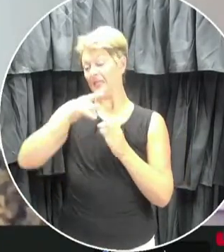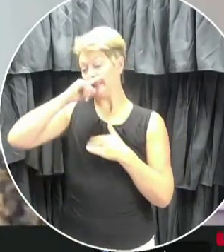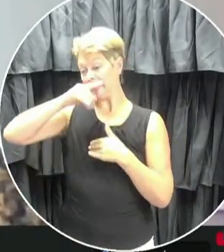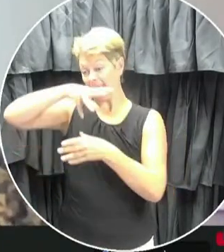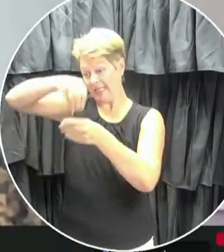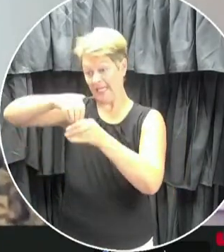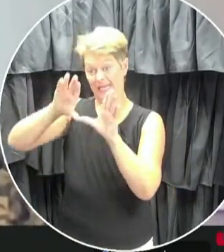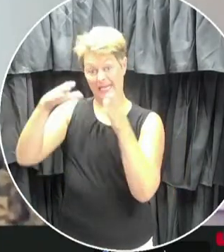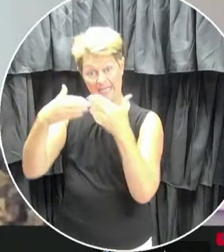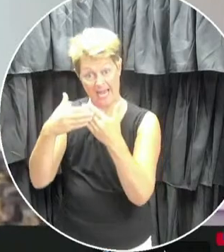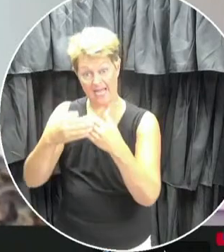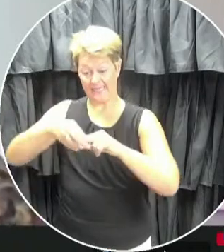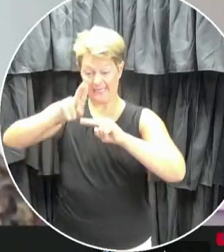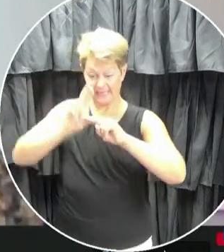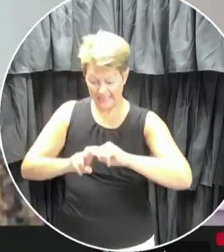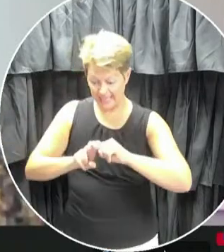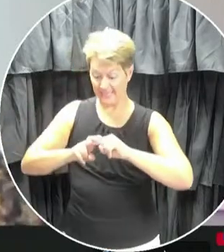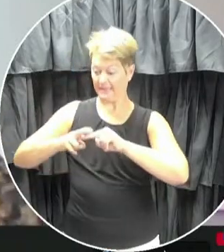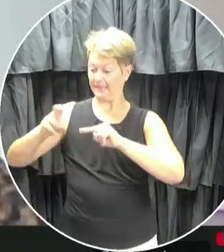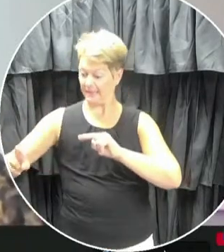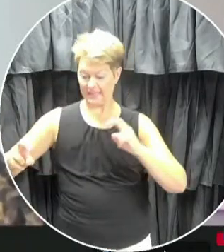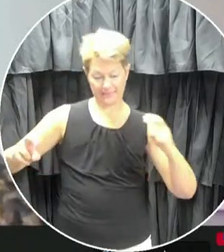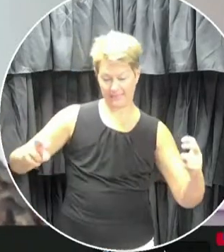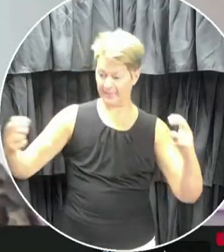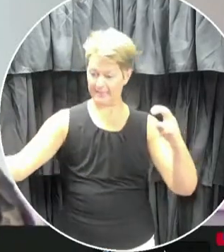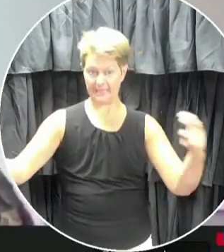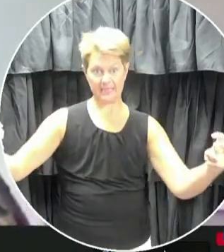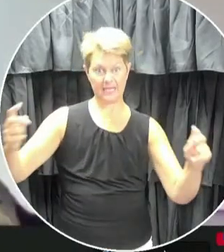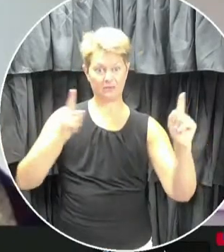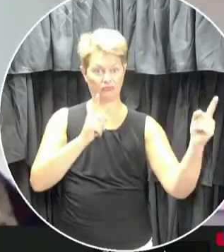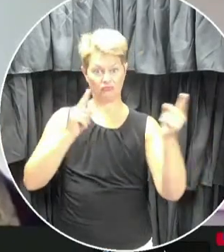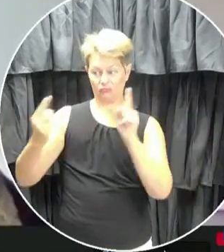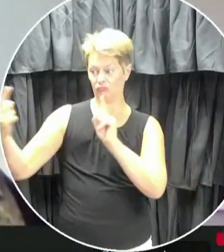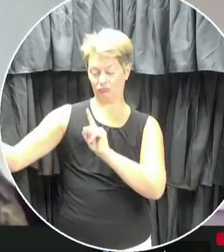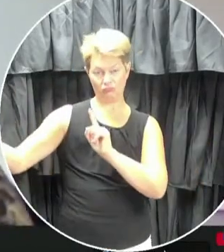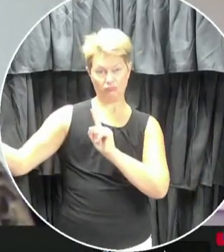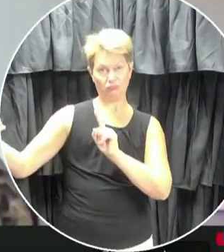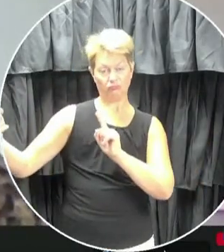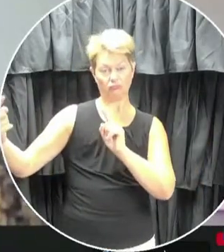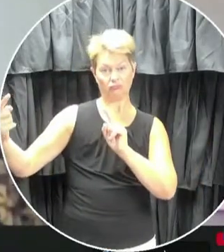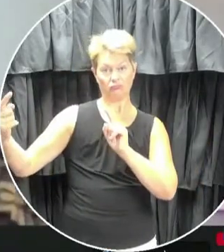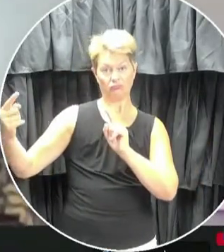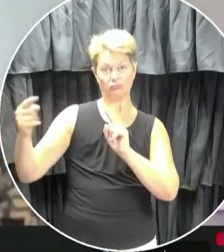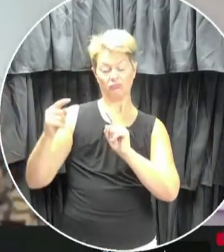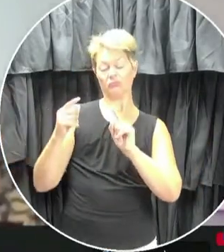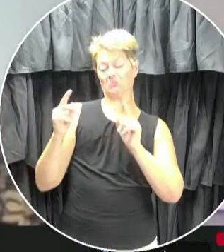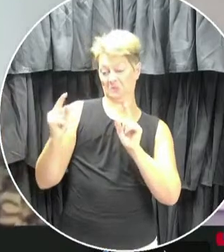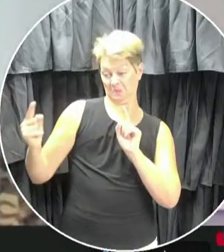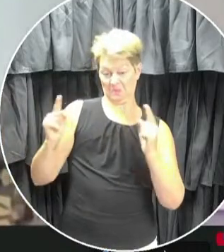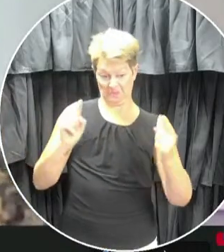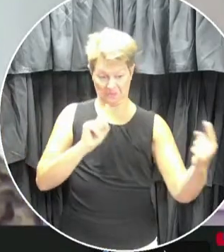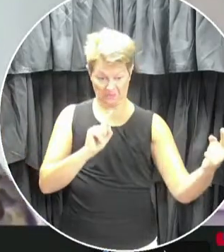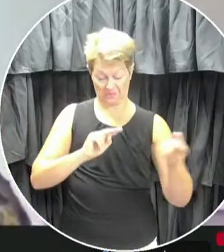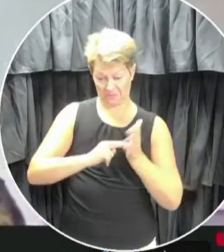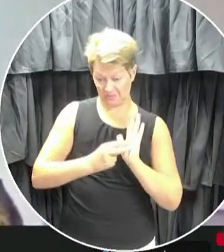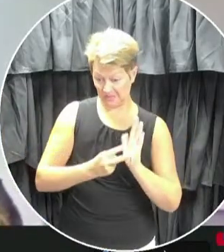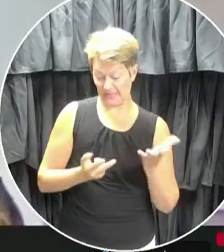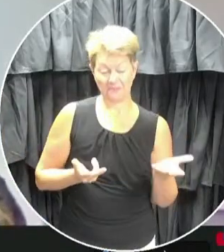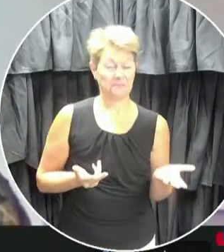and they're seated and their chairs can be distanced from each other by, you know, as much distance as possible, then